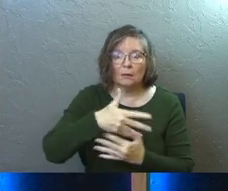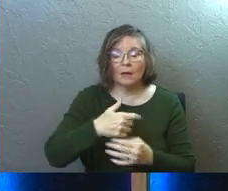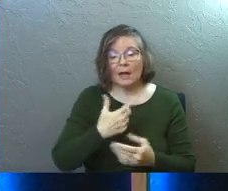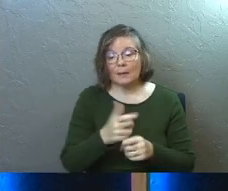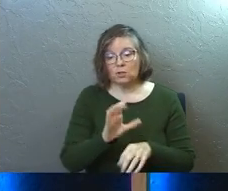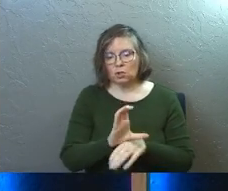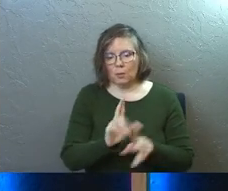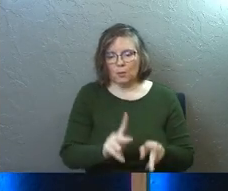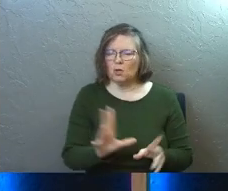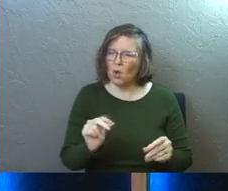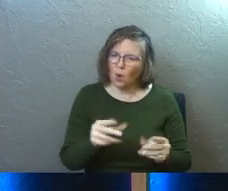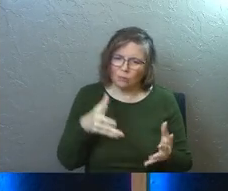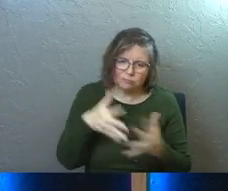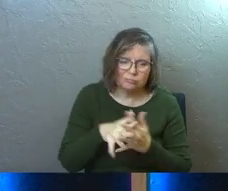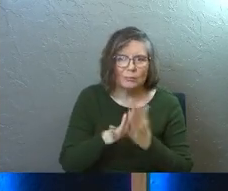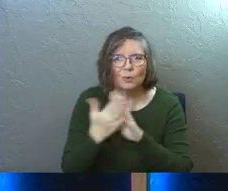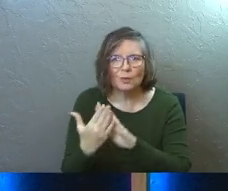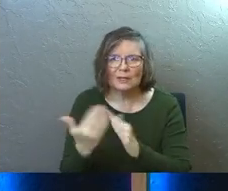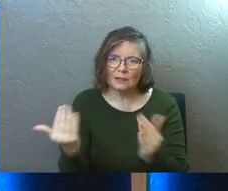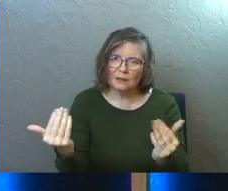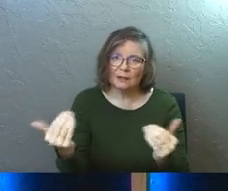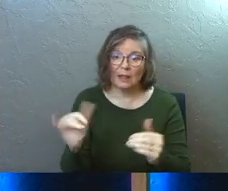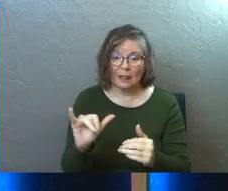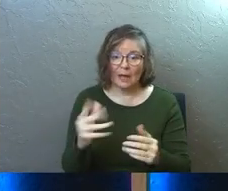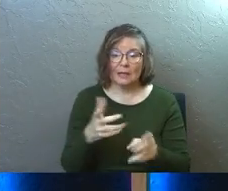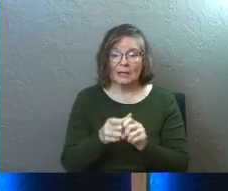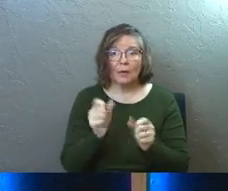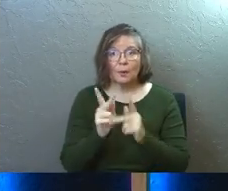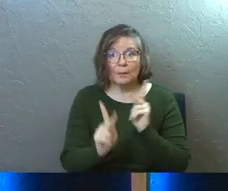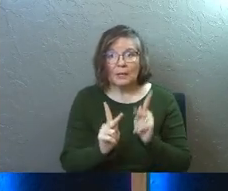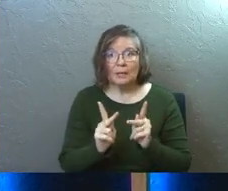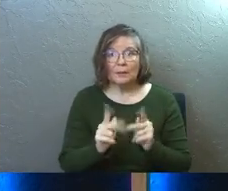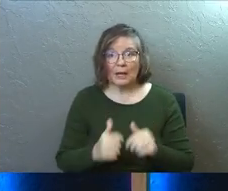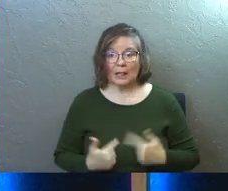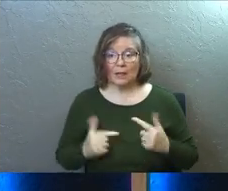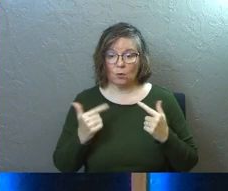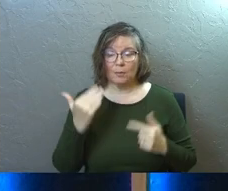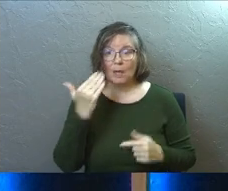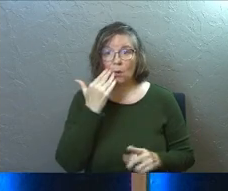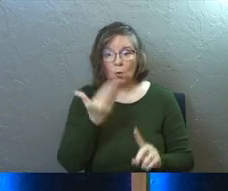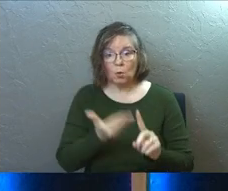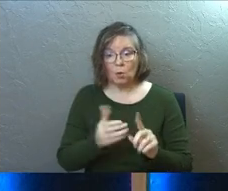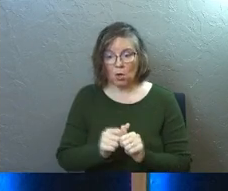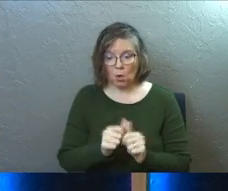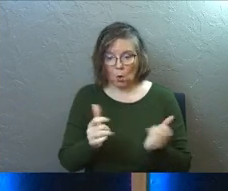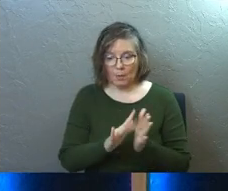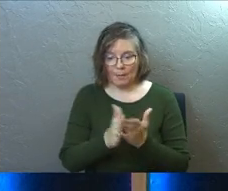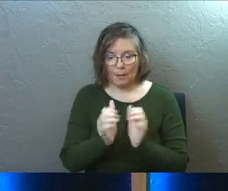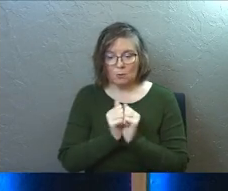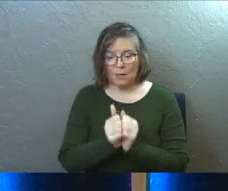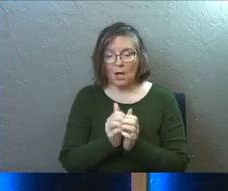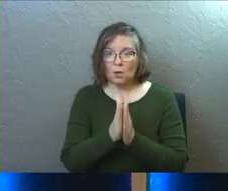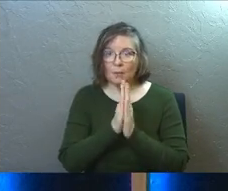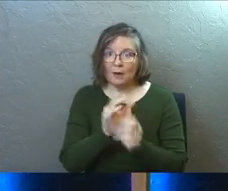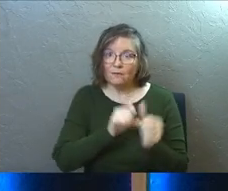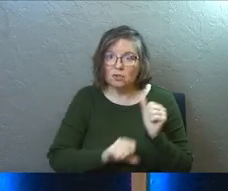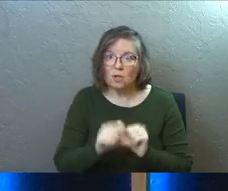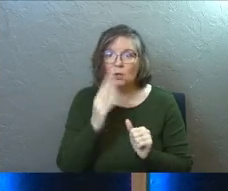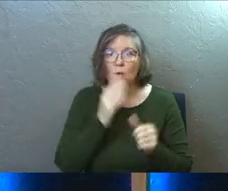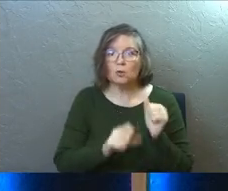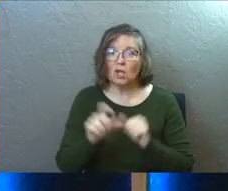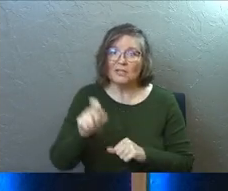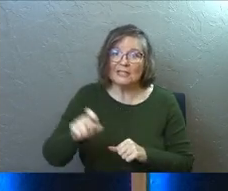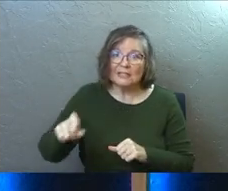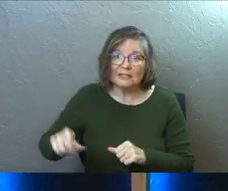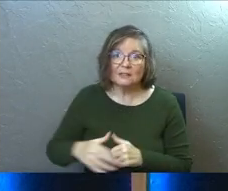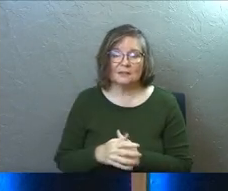I'm just church person. No, get into community. Like get with some people in the living room that know you and you're opening up the Bible together and you pray for each other. You know each